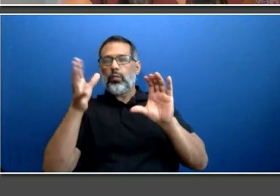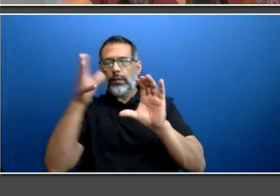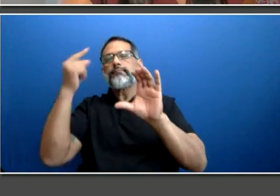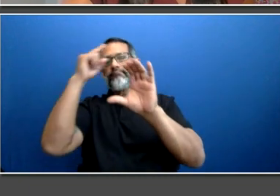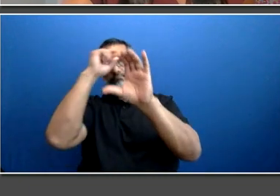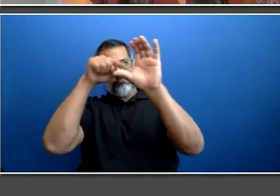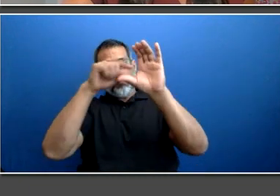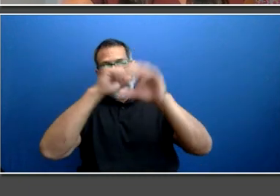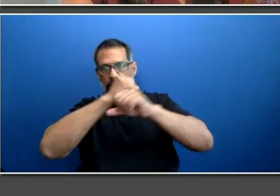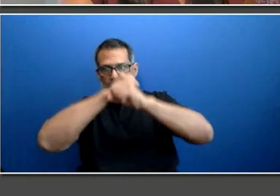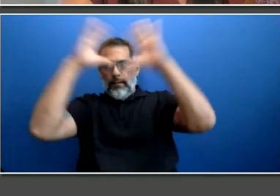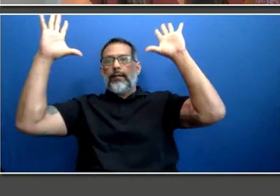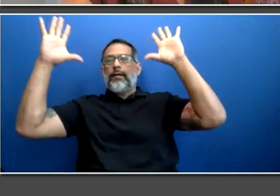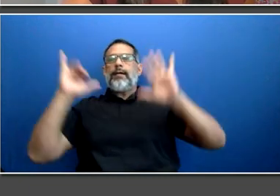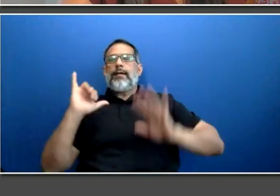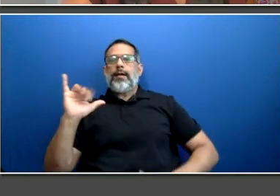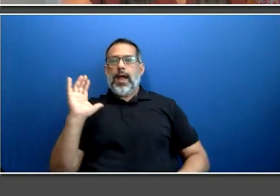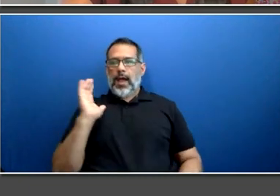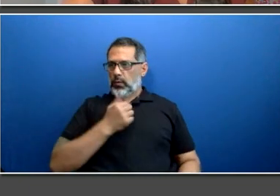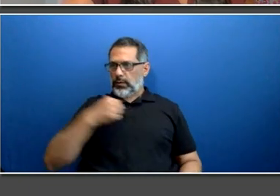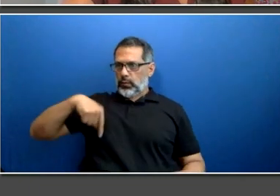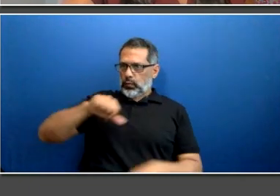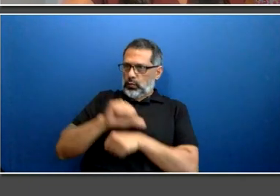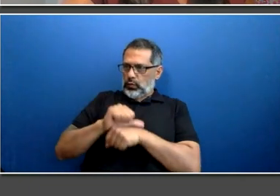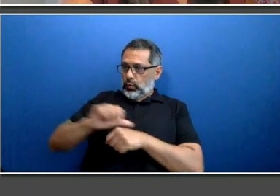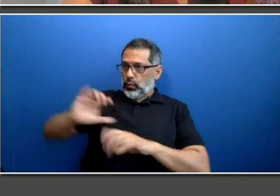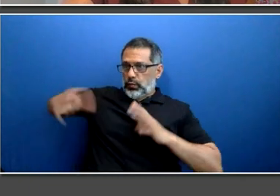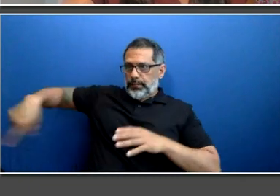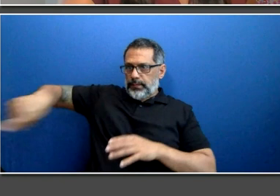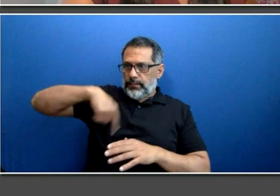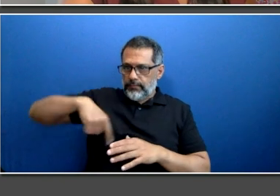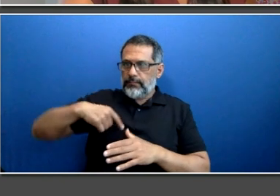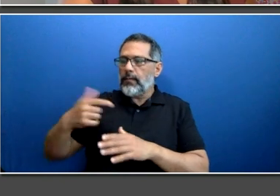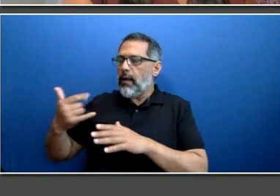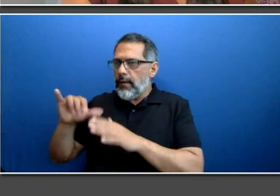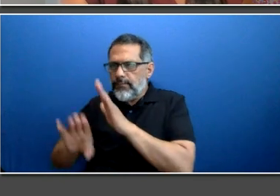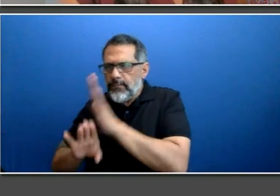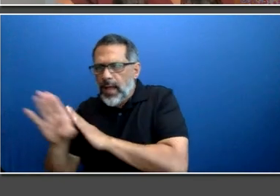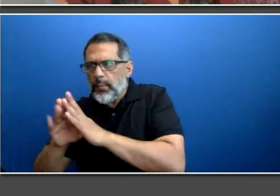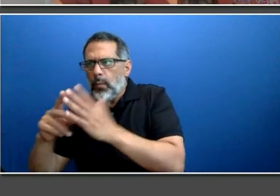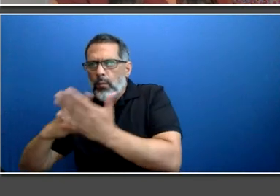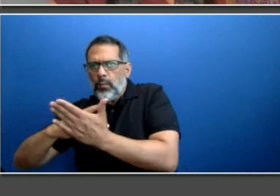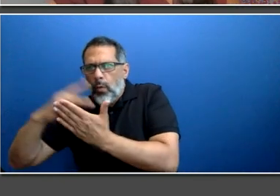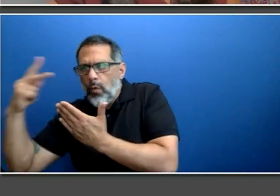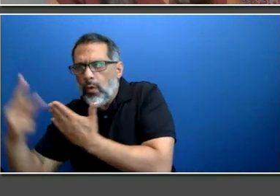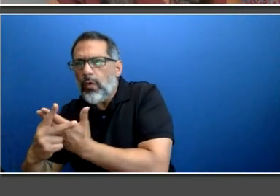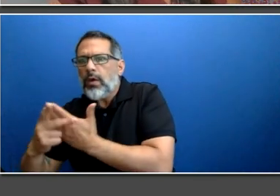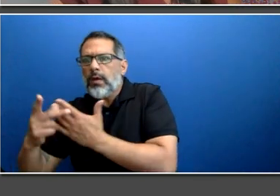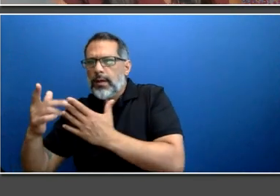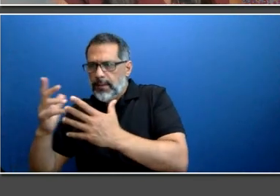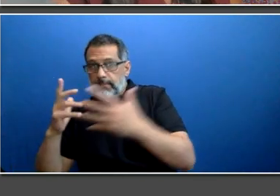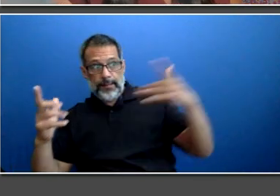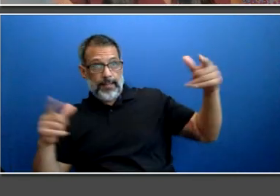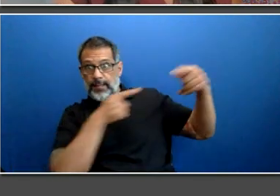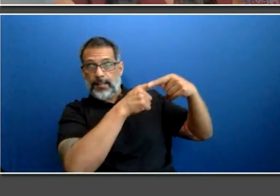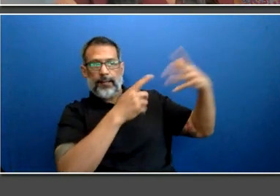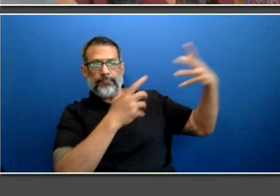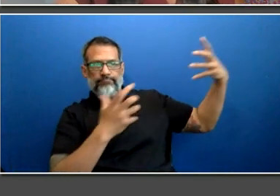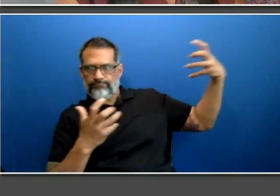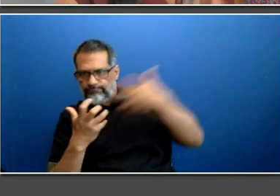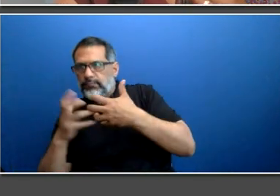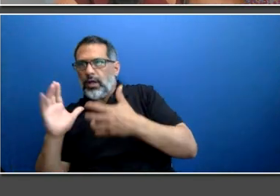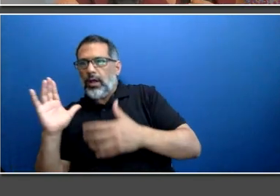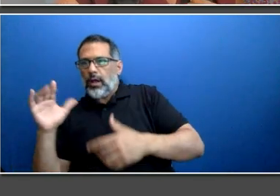programs designed to ensure equitable treatment of all of our employees. This is important and